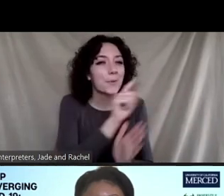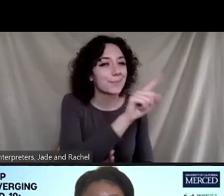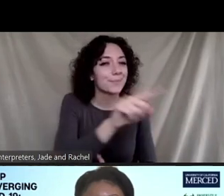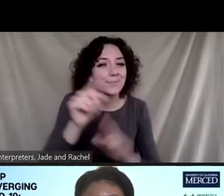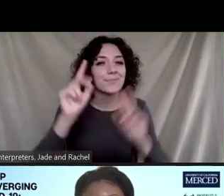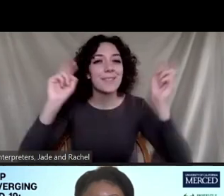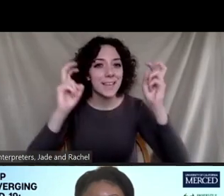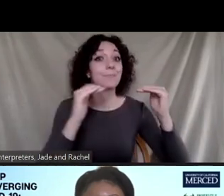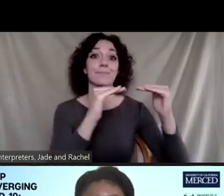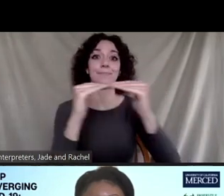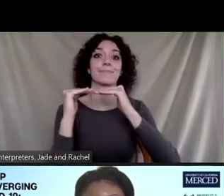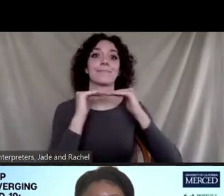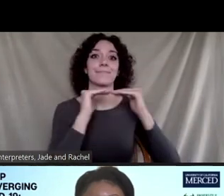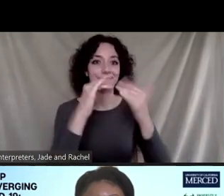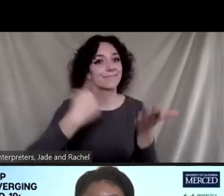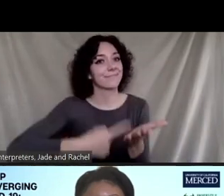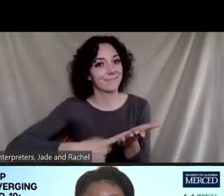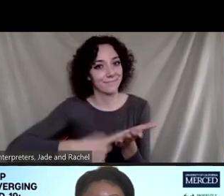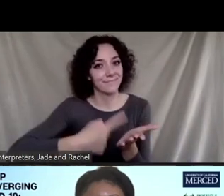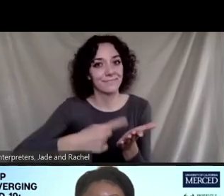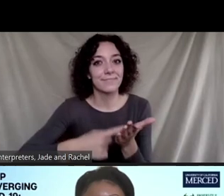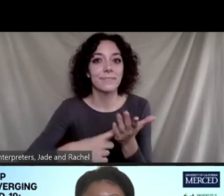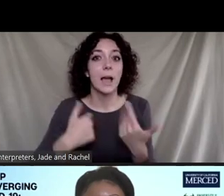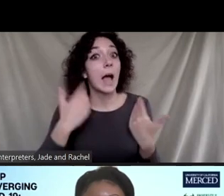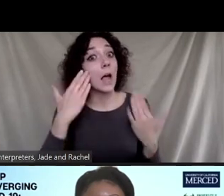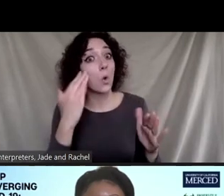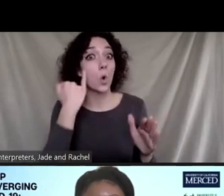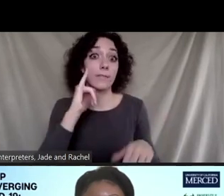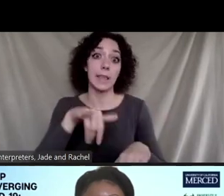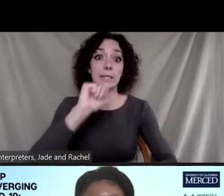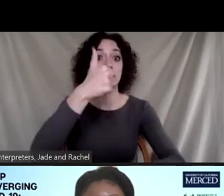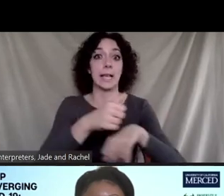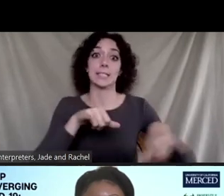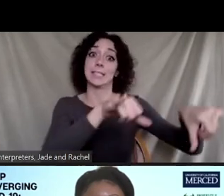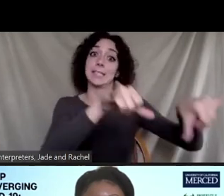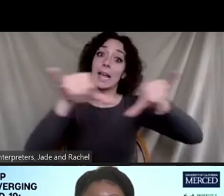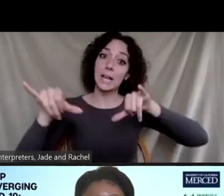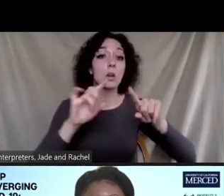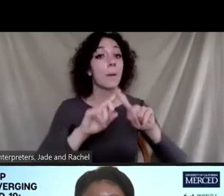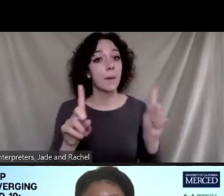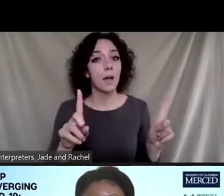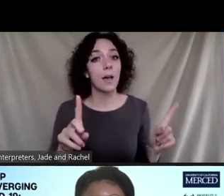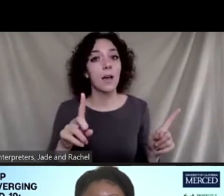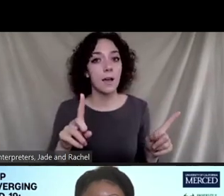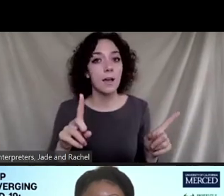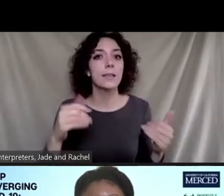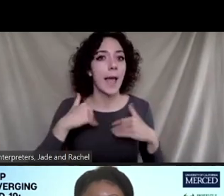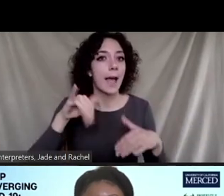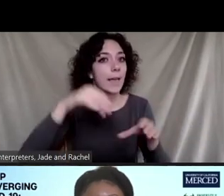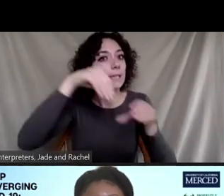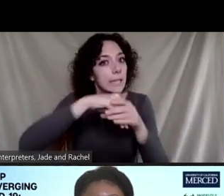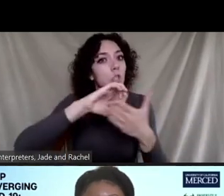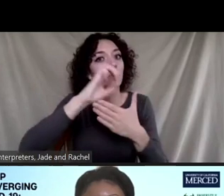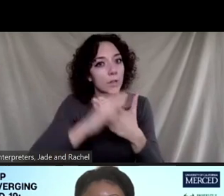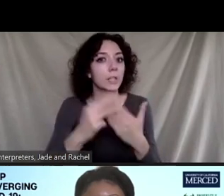that theme. I don't know if that's a standard, but it gets, uh, to have that in the curriculum, in the textbook that's being used to